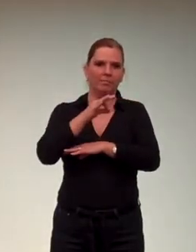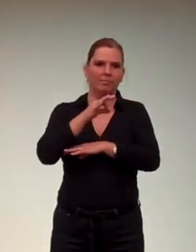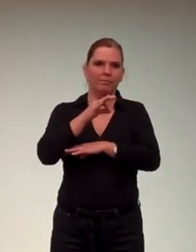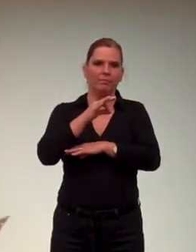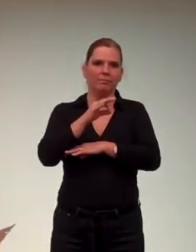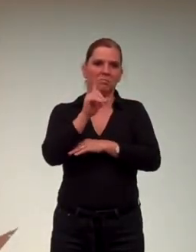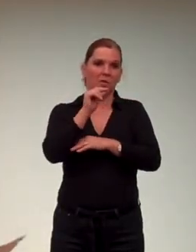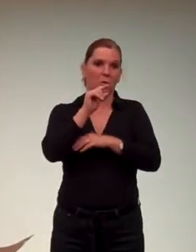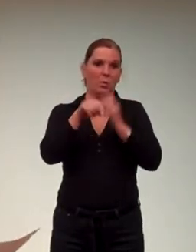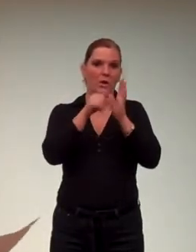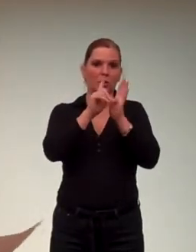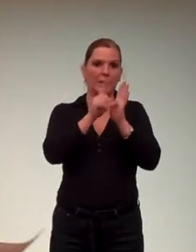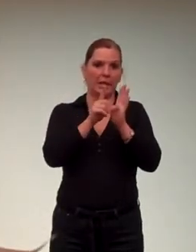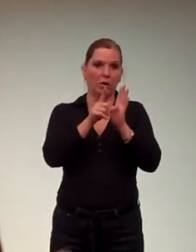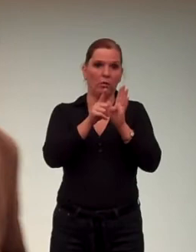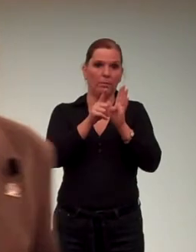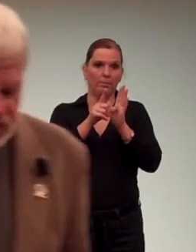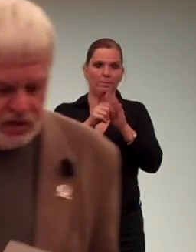20 years later,